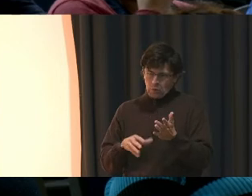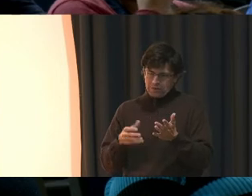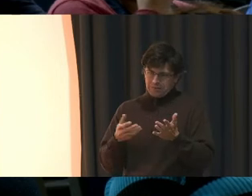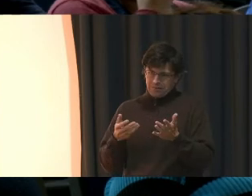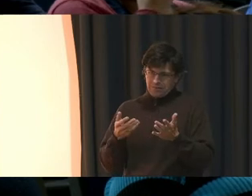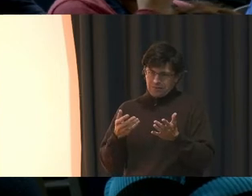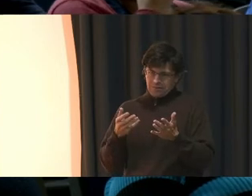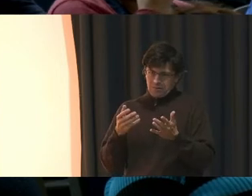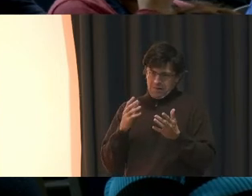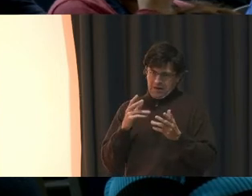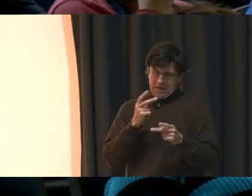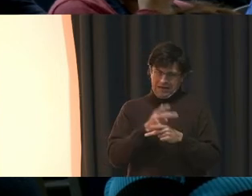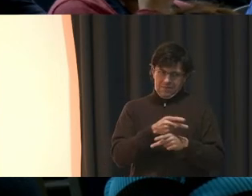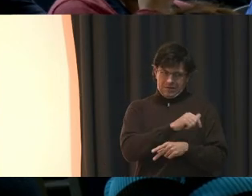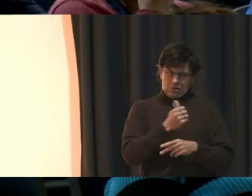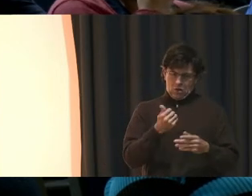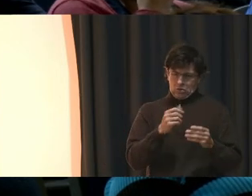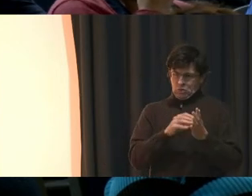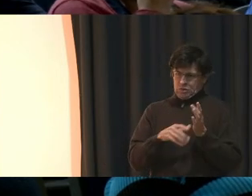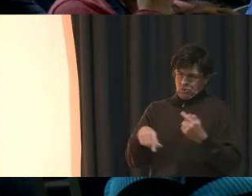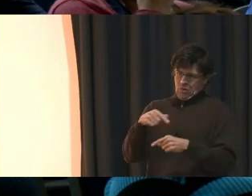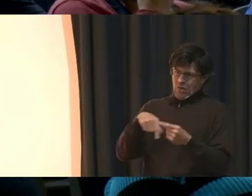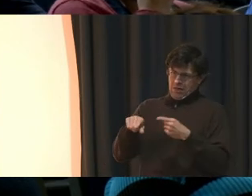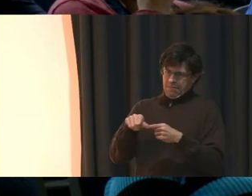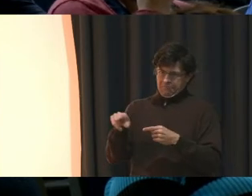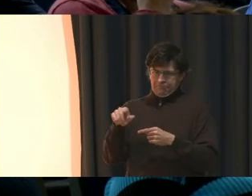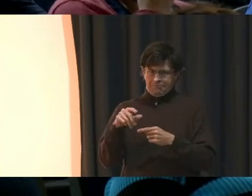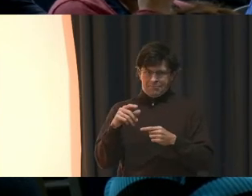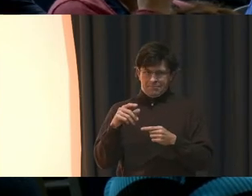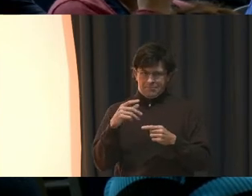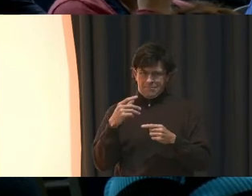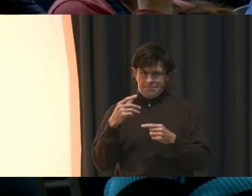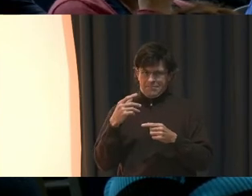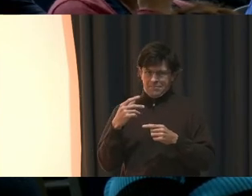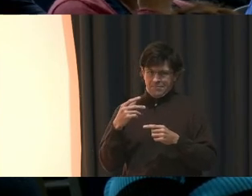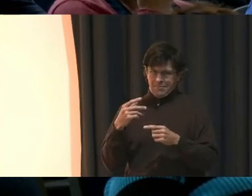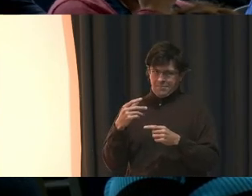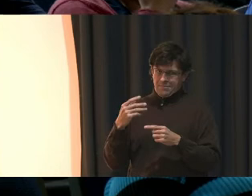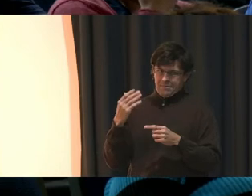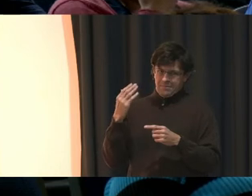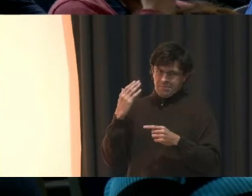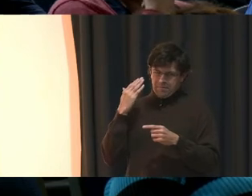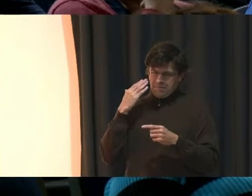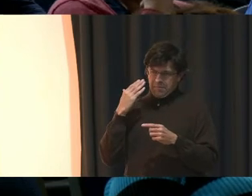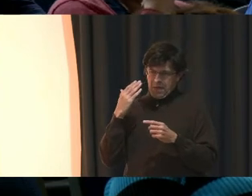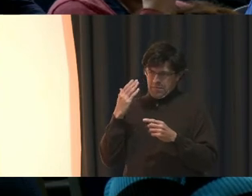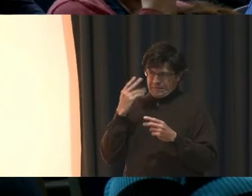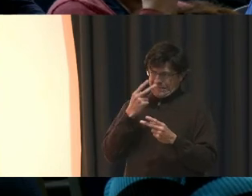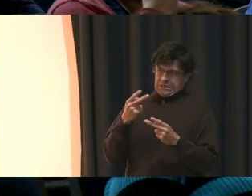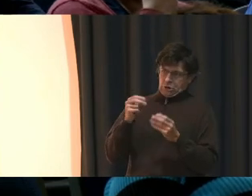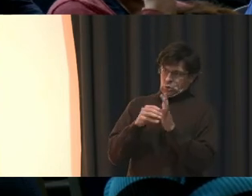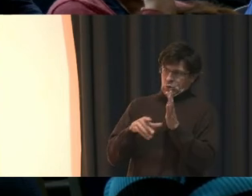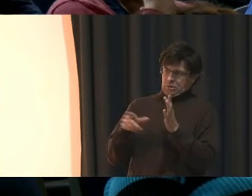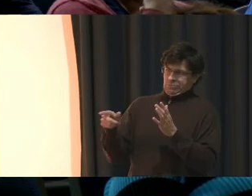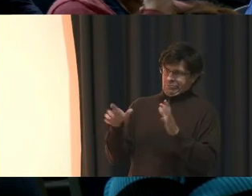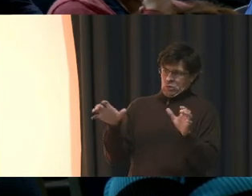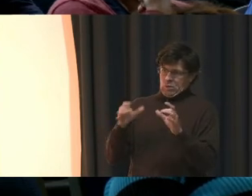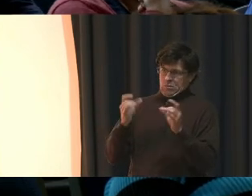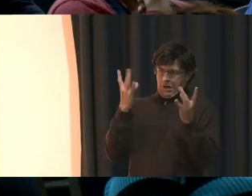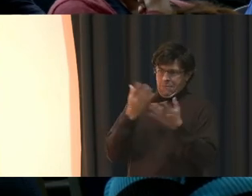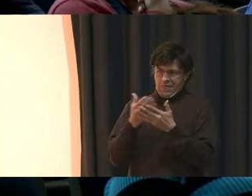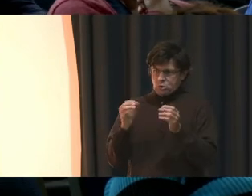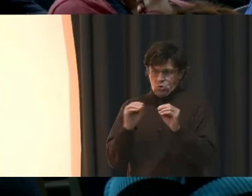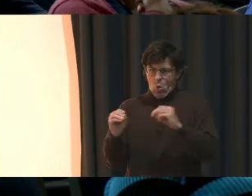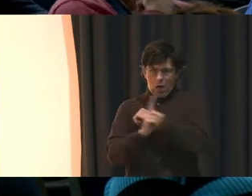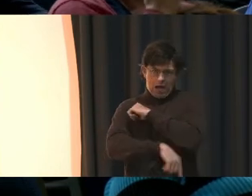heart on being educated to do the things that they do because they know that there are no consequences. So, if you have an answer